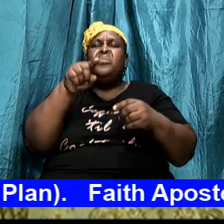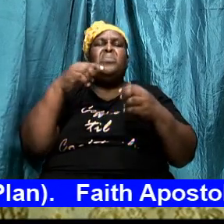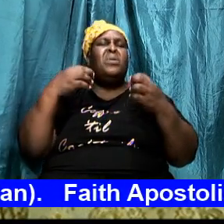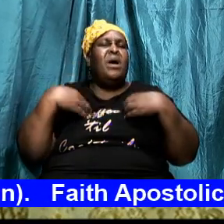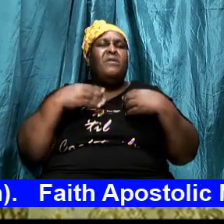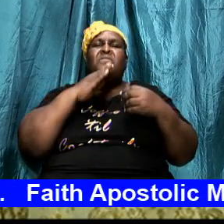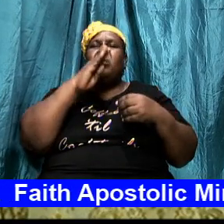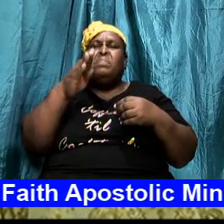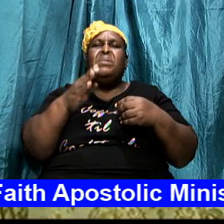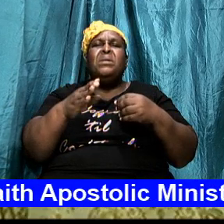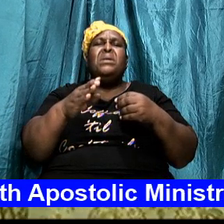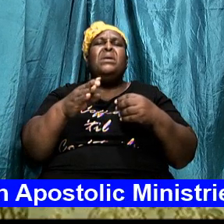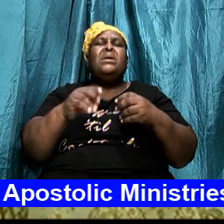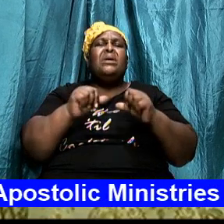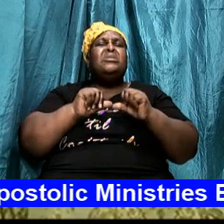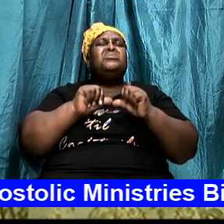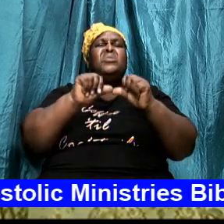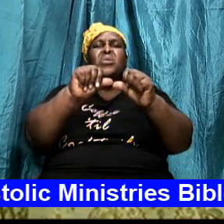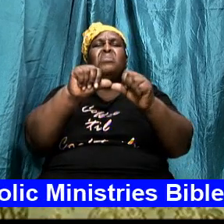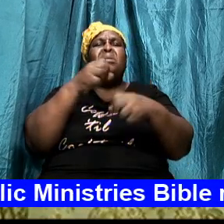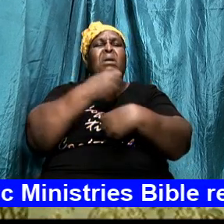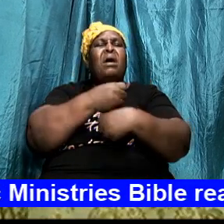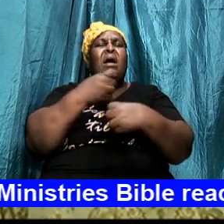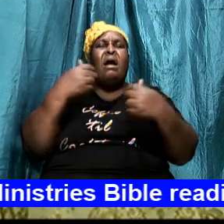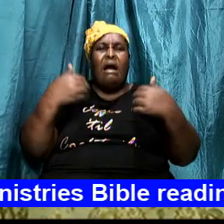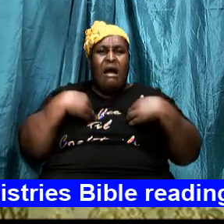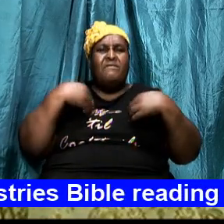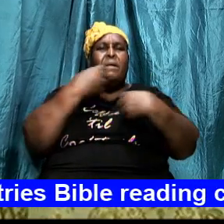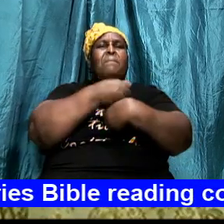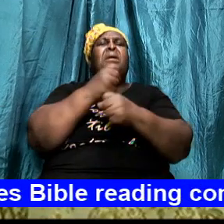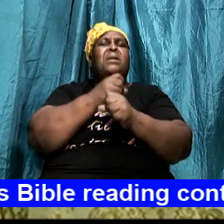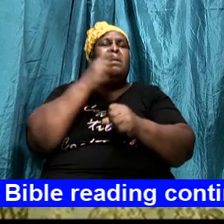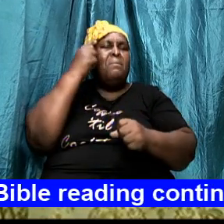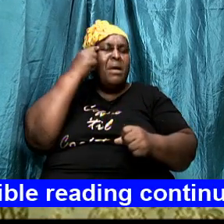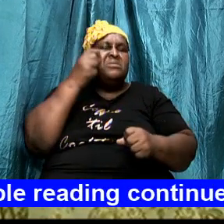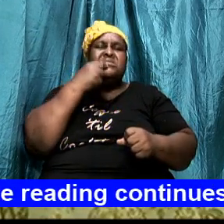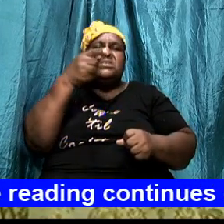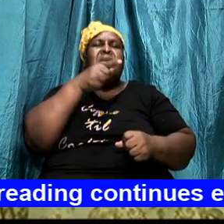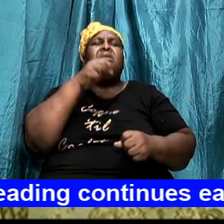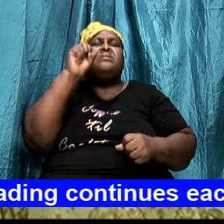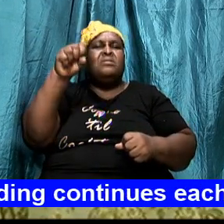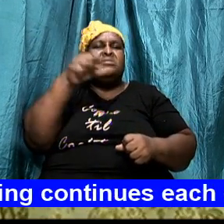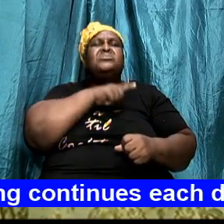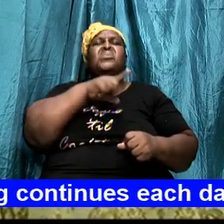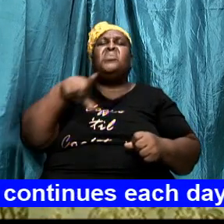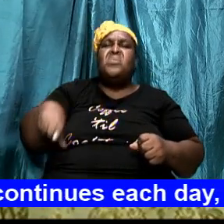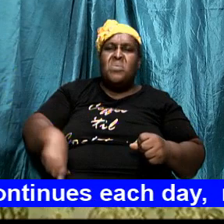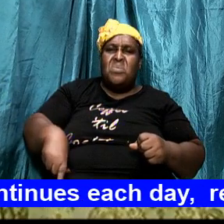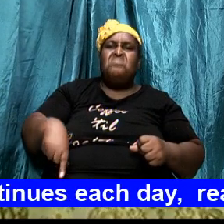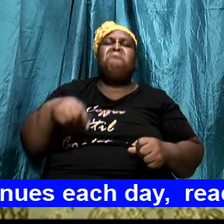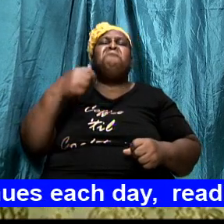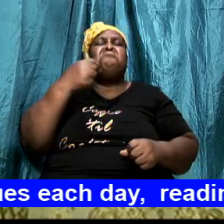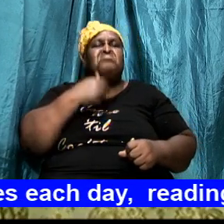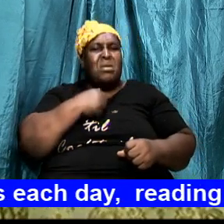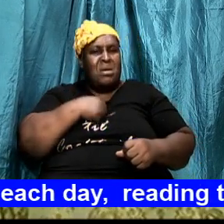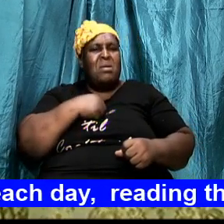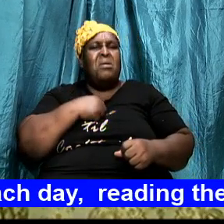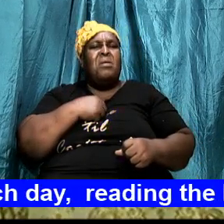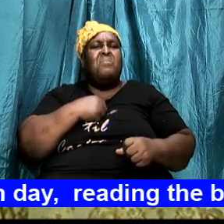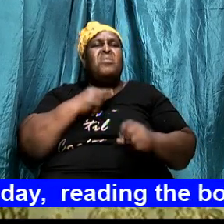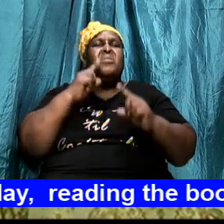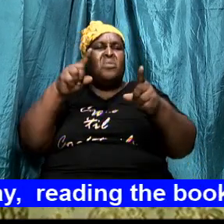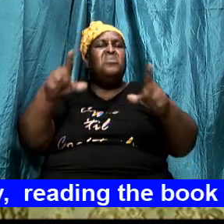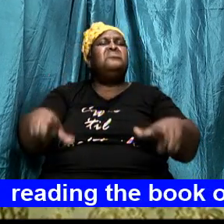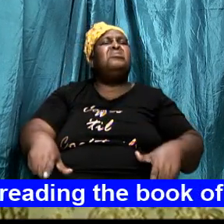to have a made up mind to say that yes Lord I am going to